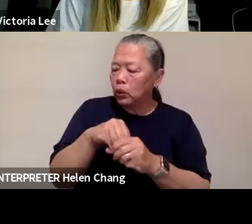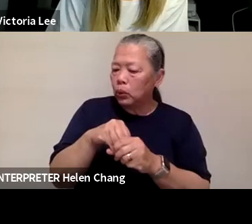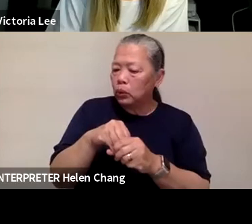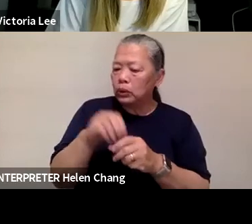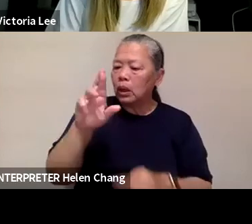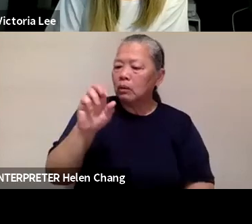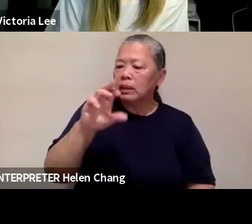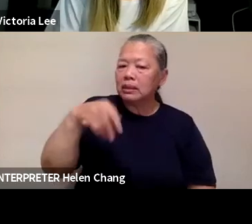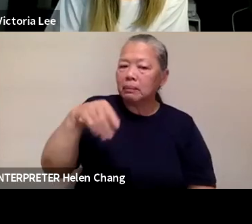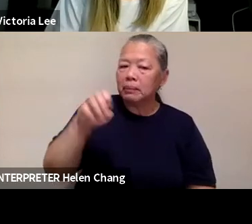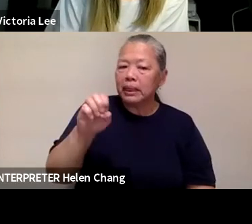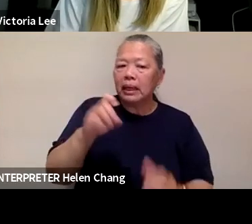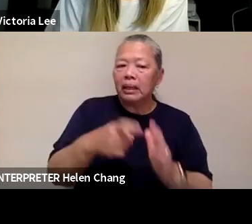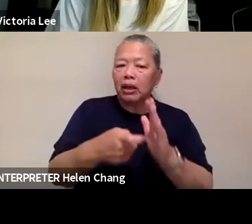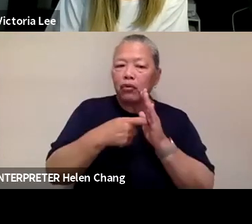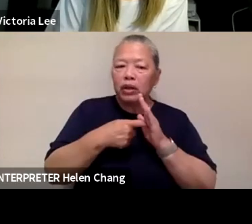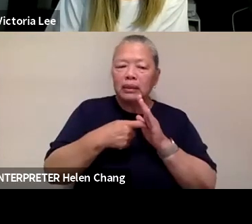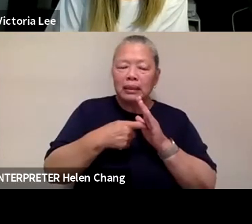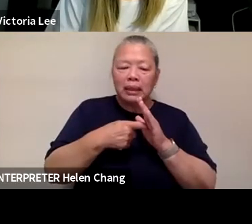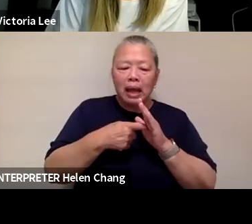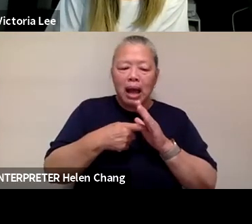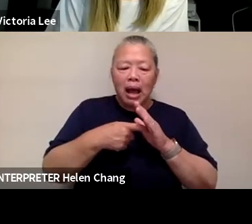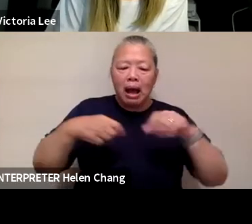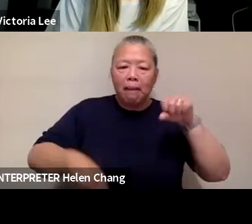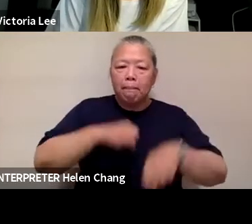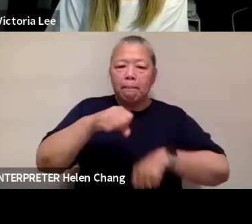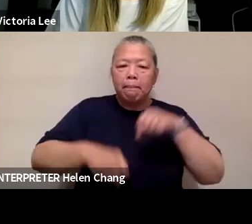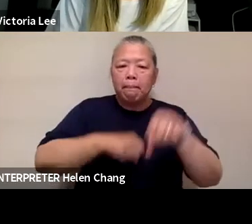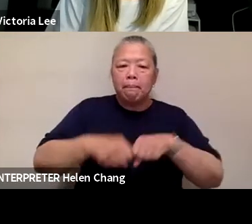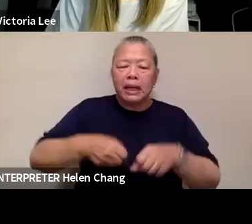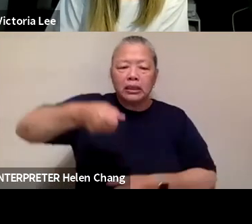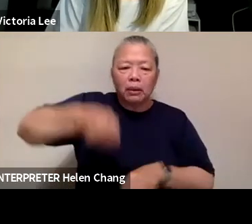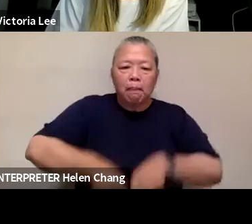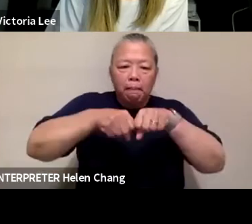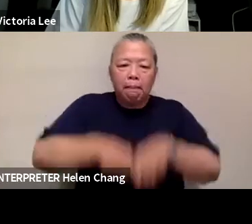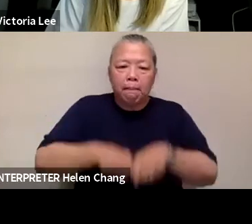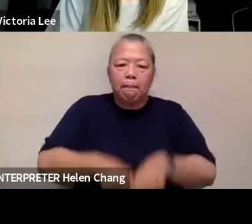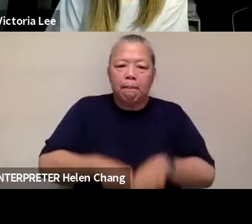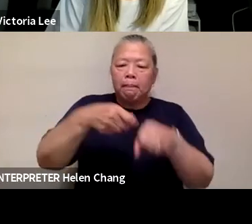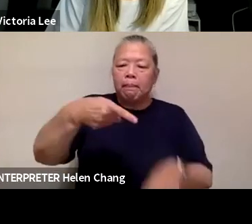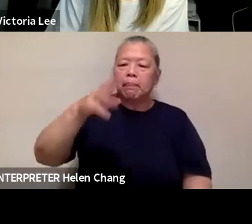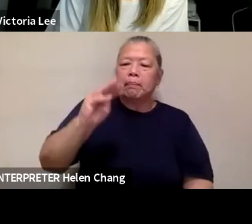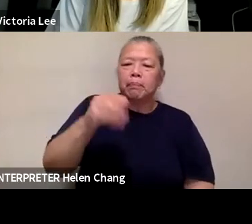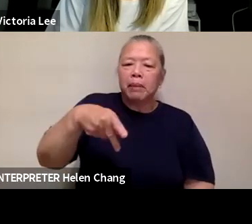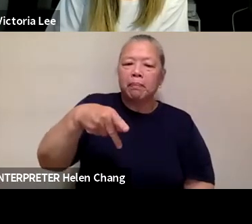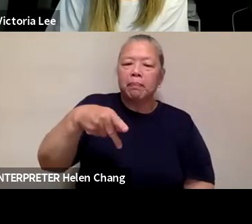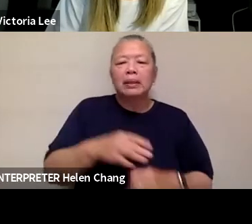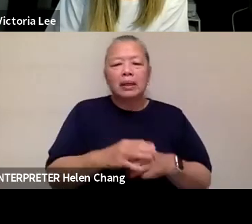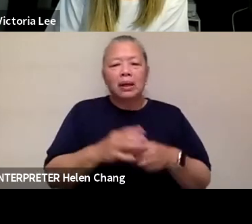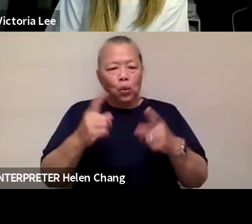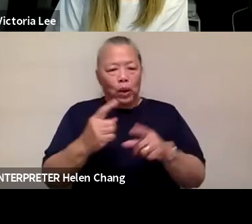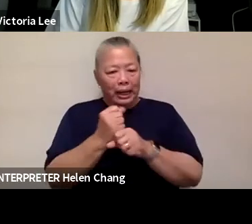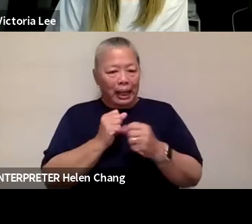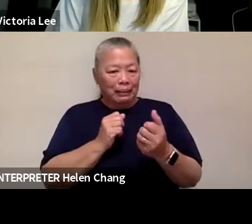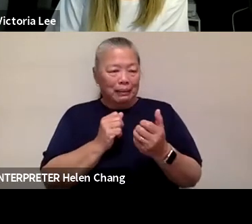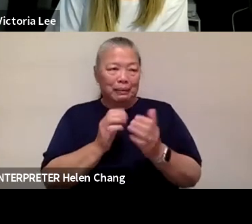recipe that requires a bicycle pump. So that's the one that I'm going to start with when I get the book here and start